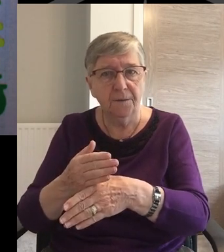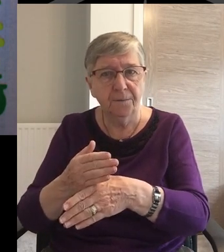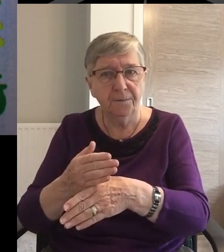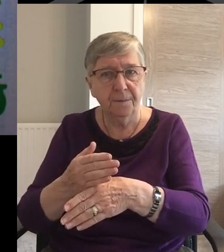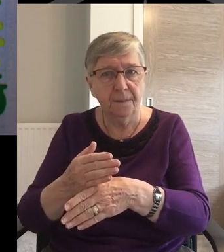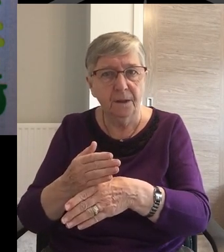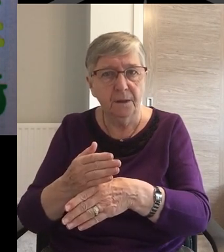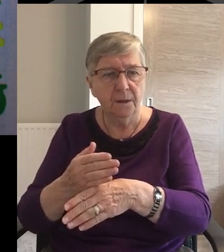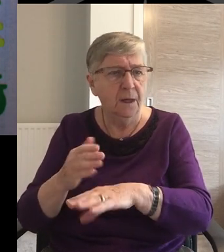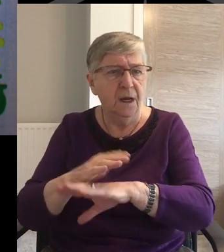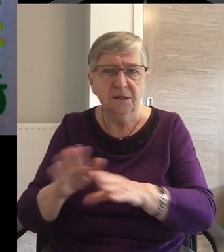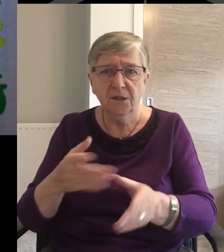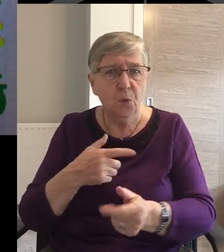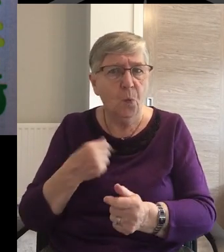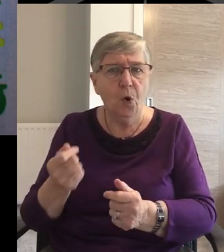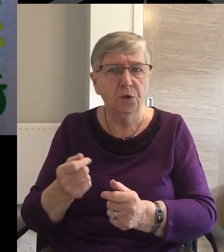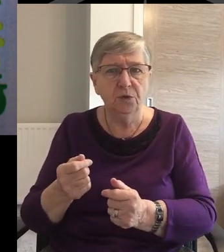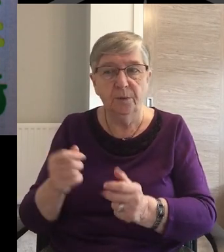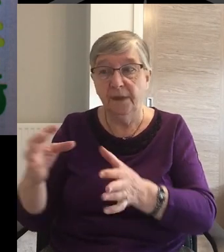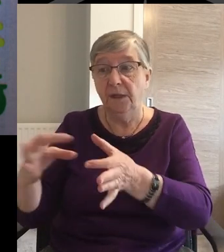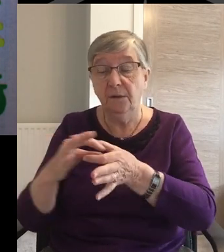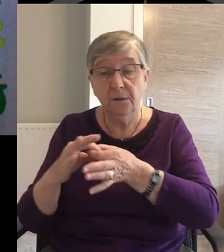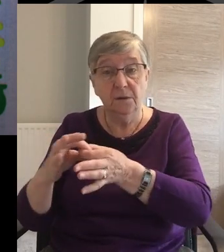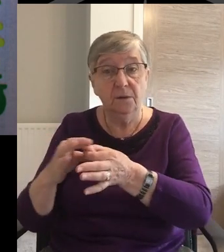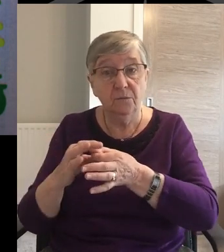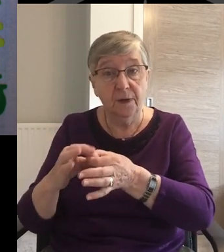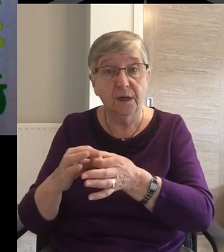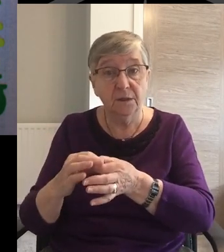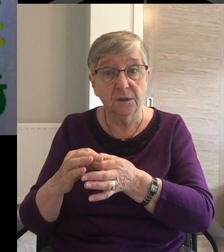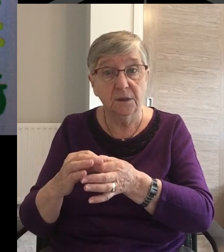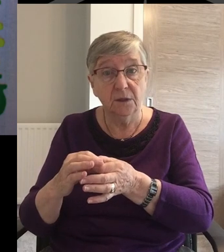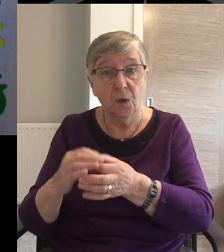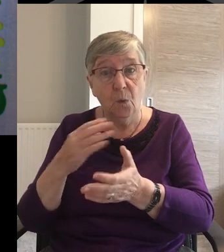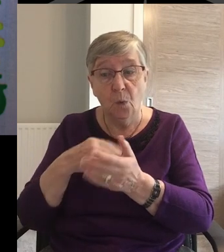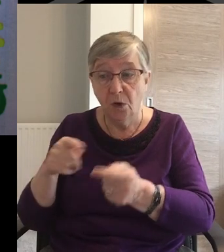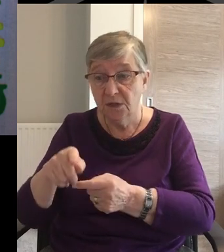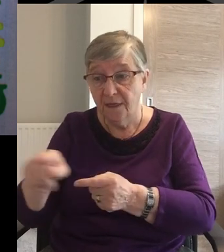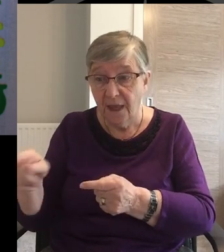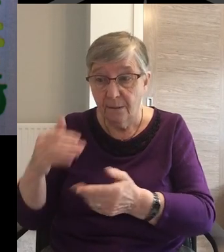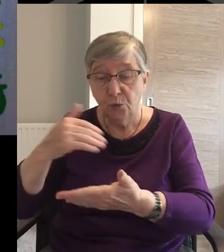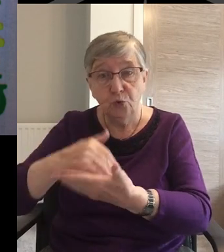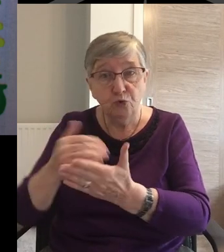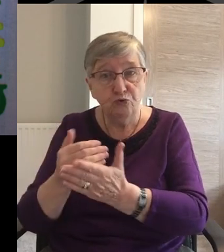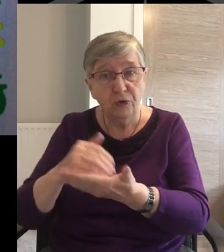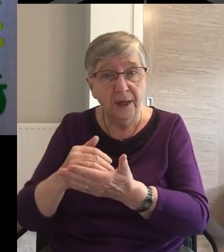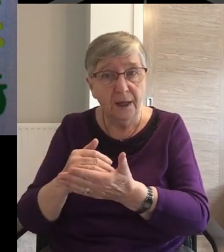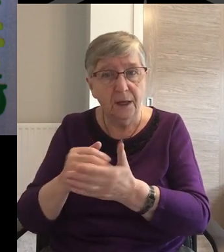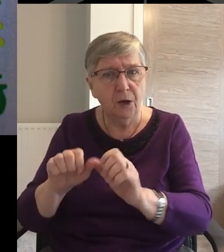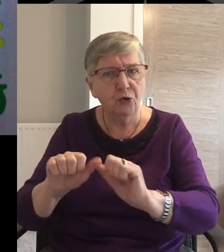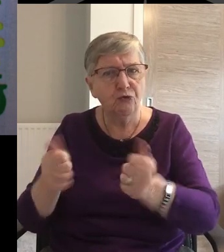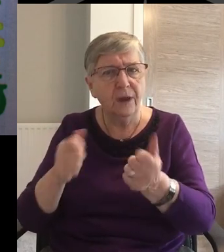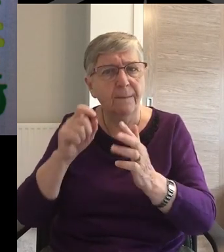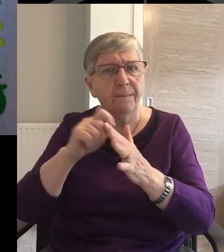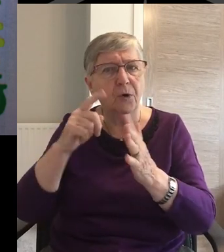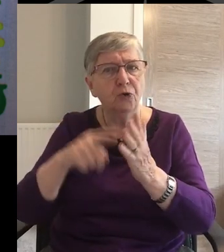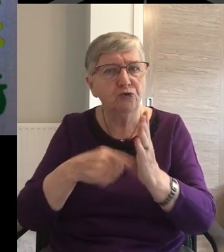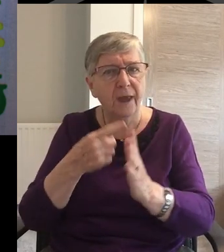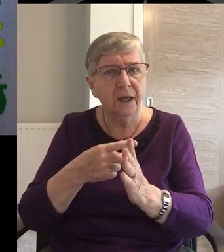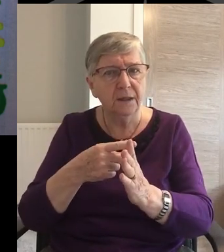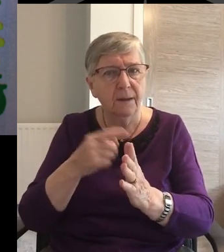delightfully reconciled To the Corinthians He wants them to share In the great project He has in mind